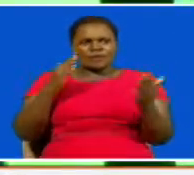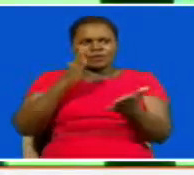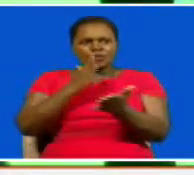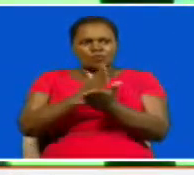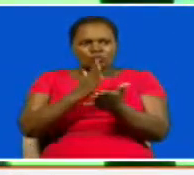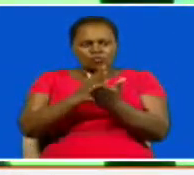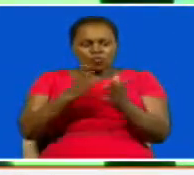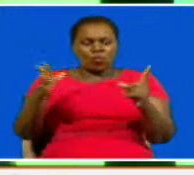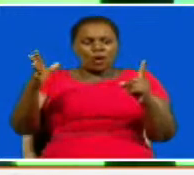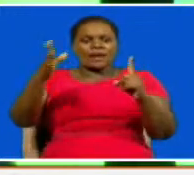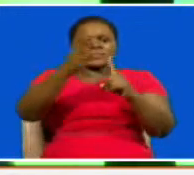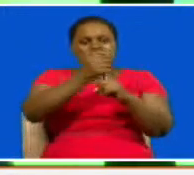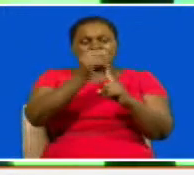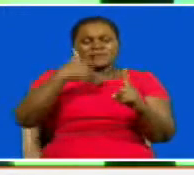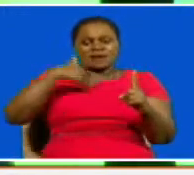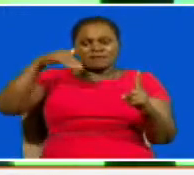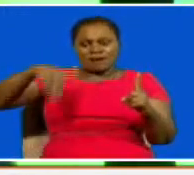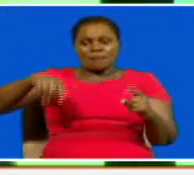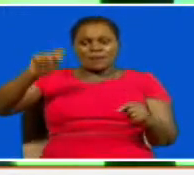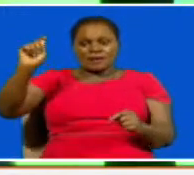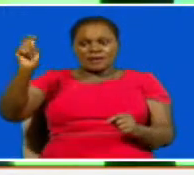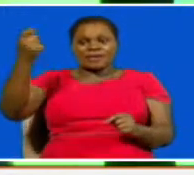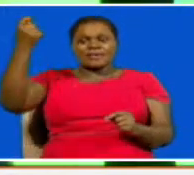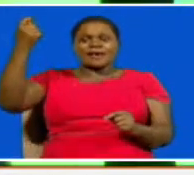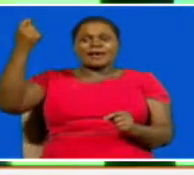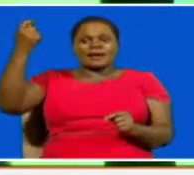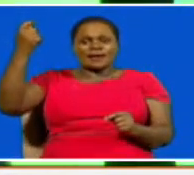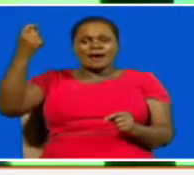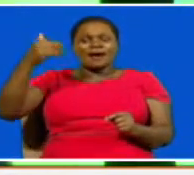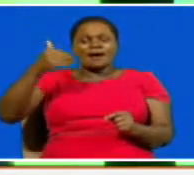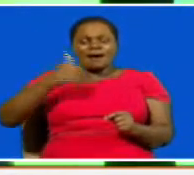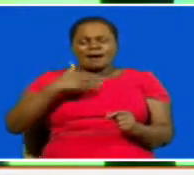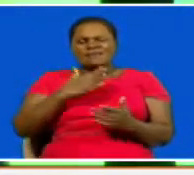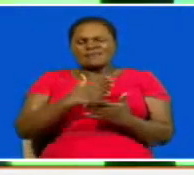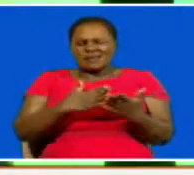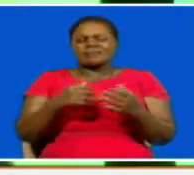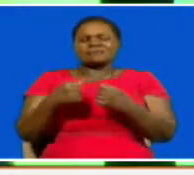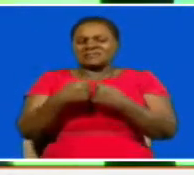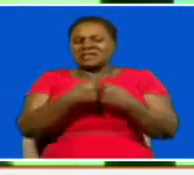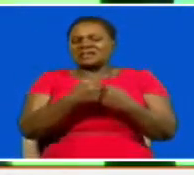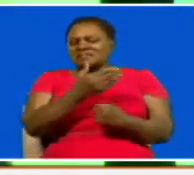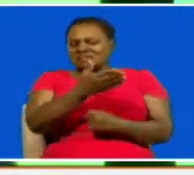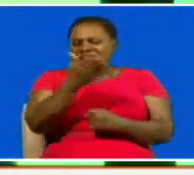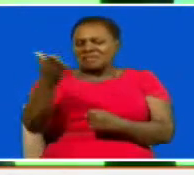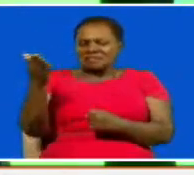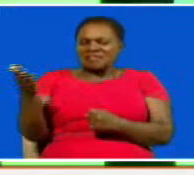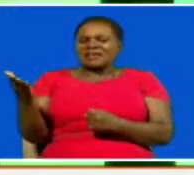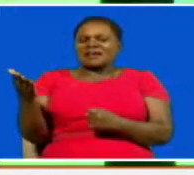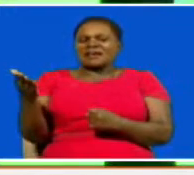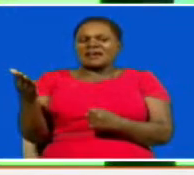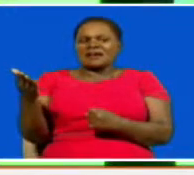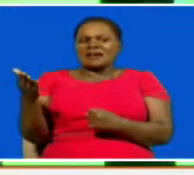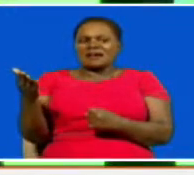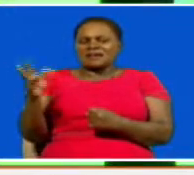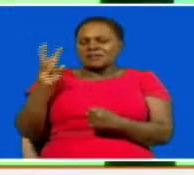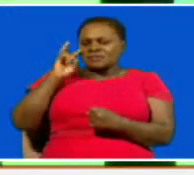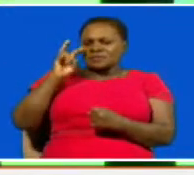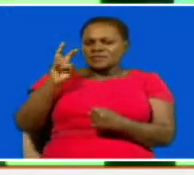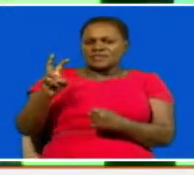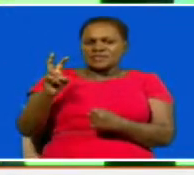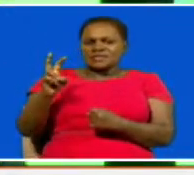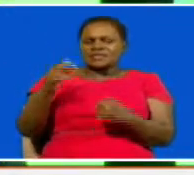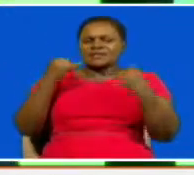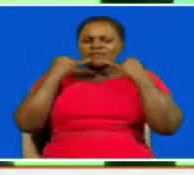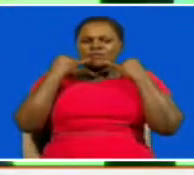tremendous progress here in kenya there are still a lot of challenges and what we see out of the